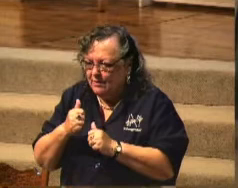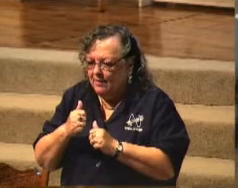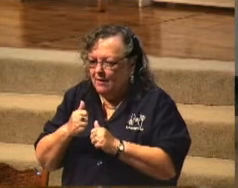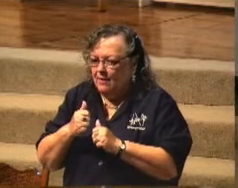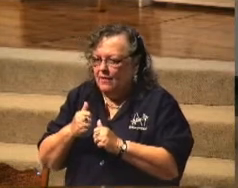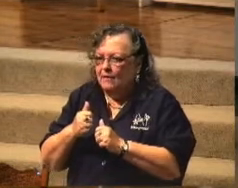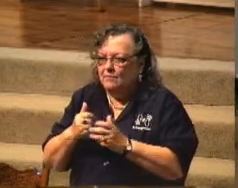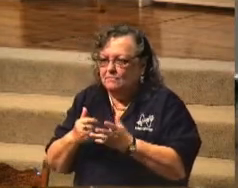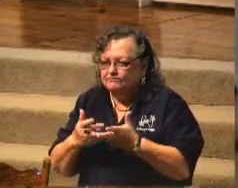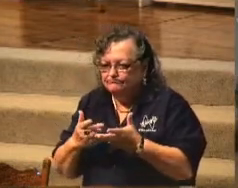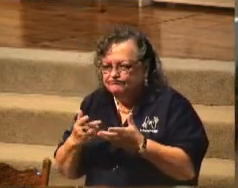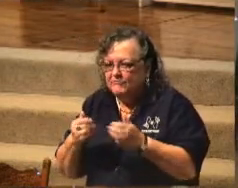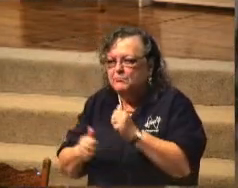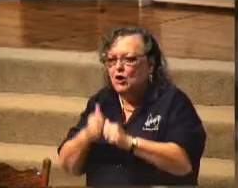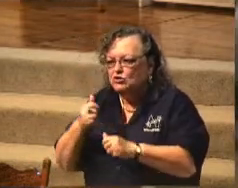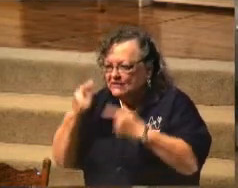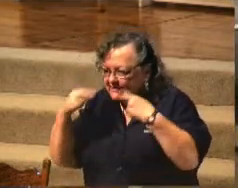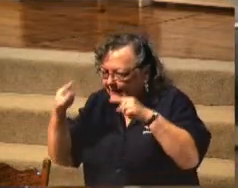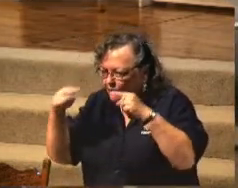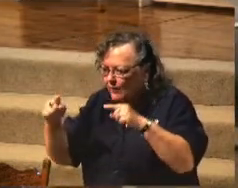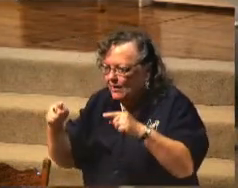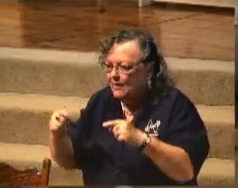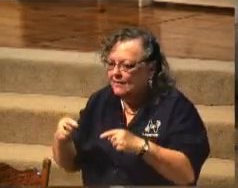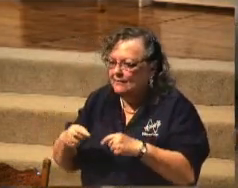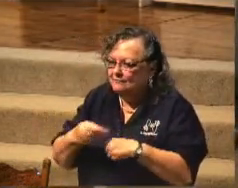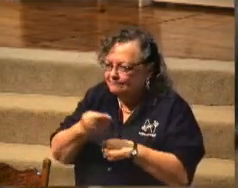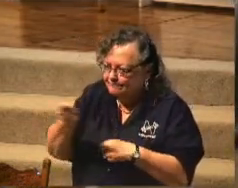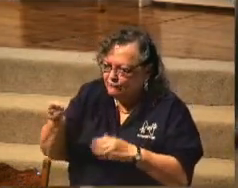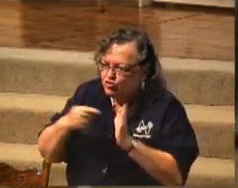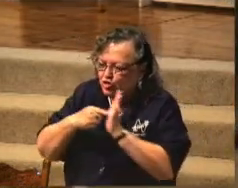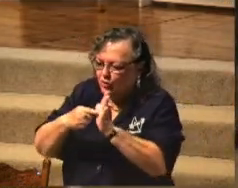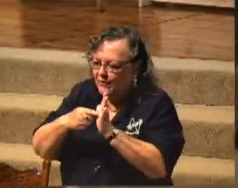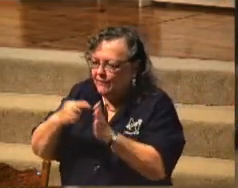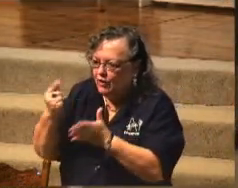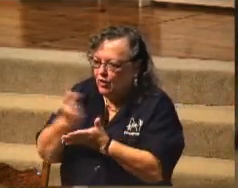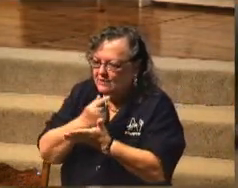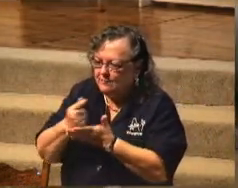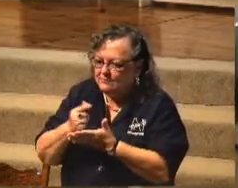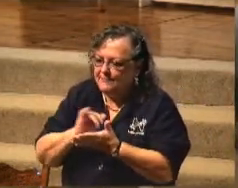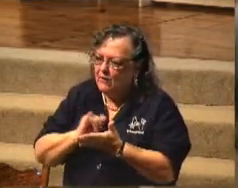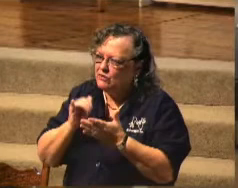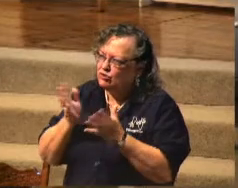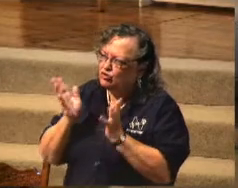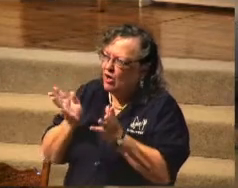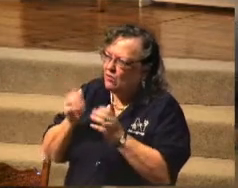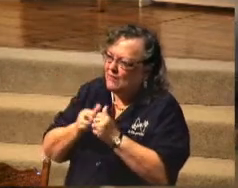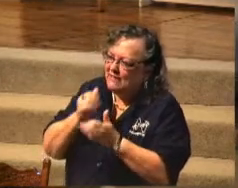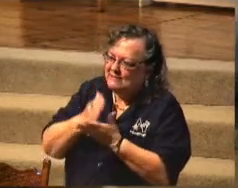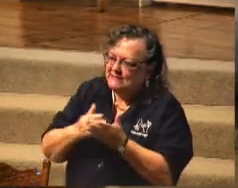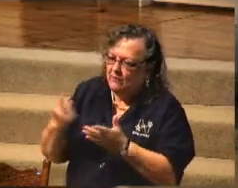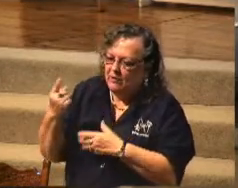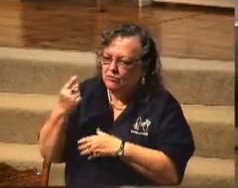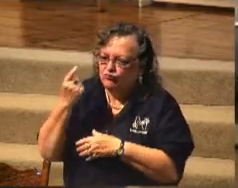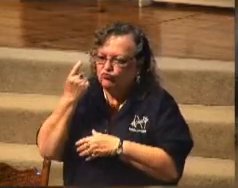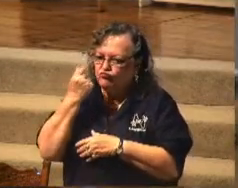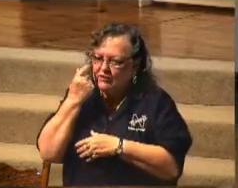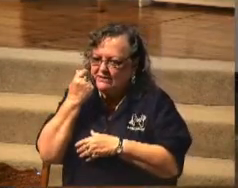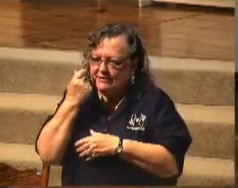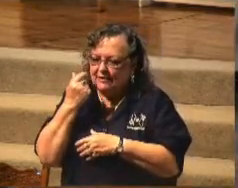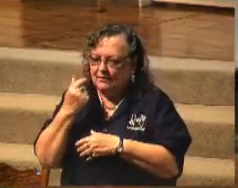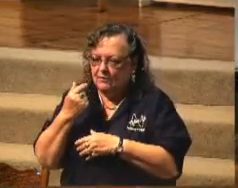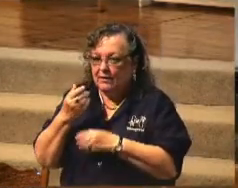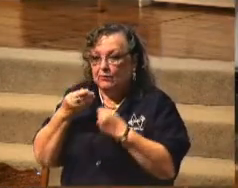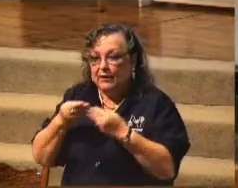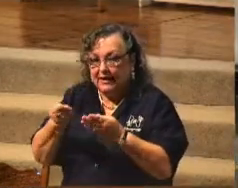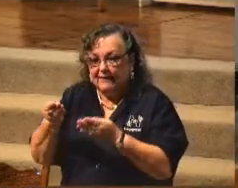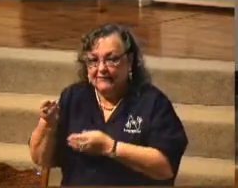one in presenting the gospel, I would think. And I was talking with someone here recently, and I think they were giving a testimony how that